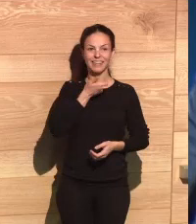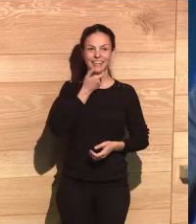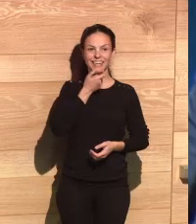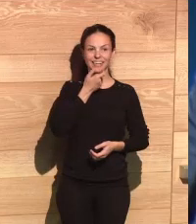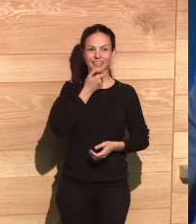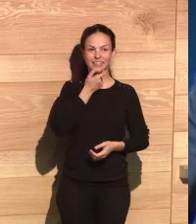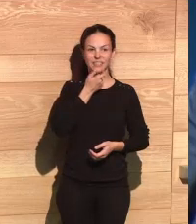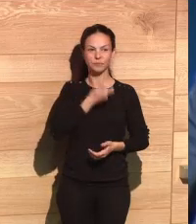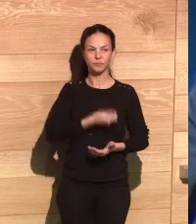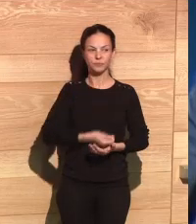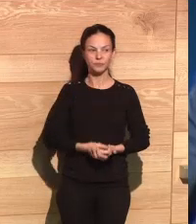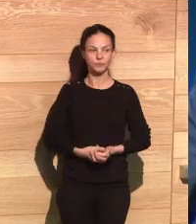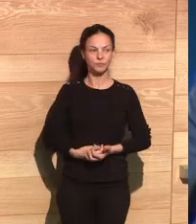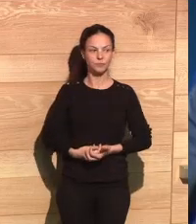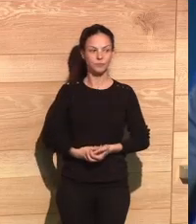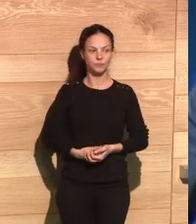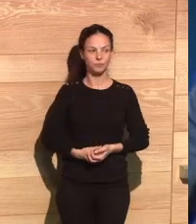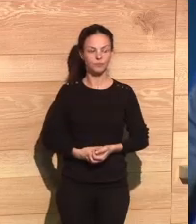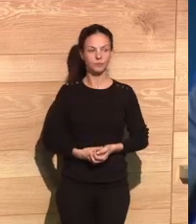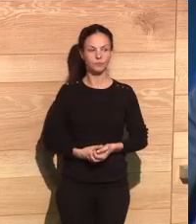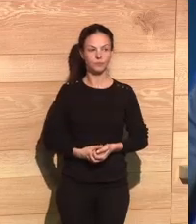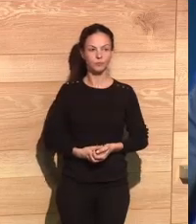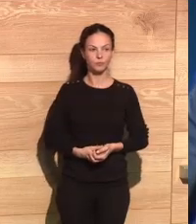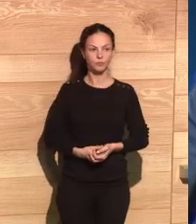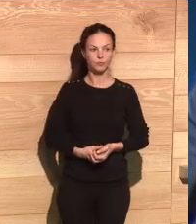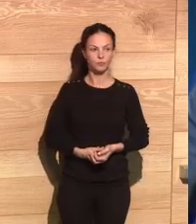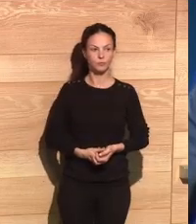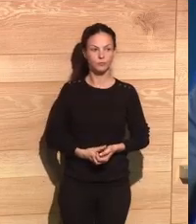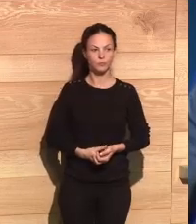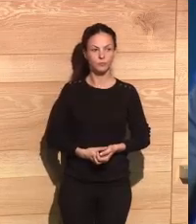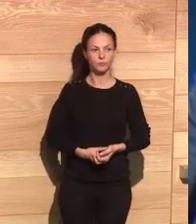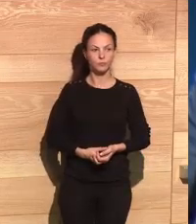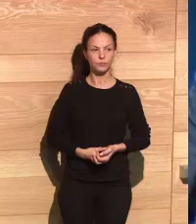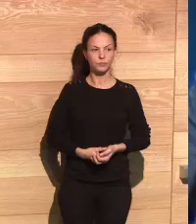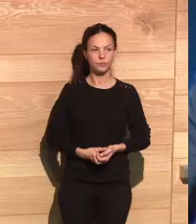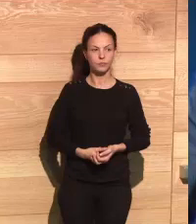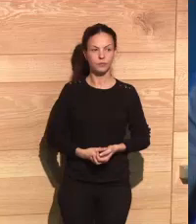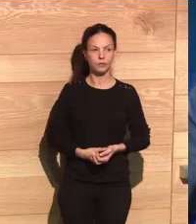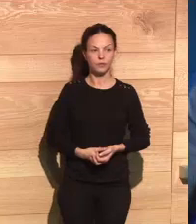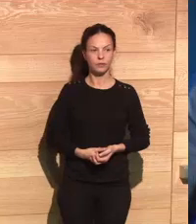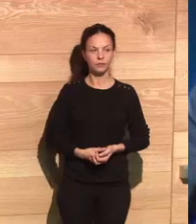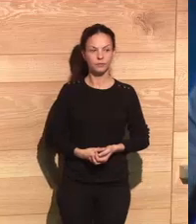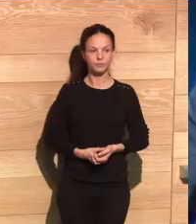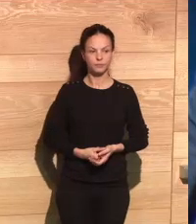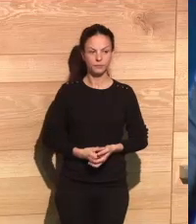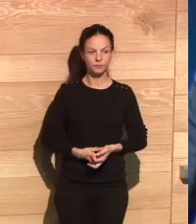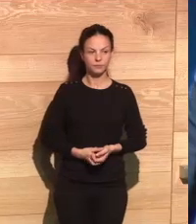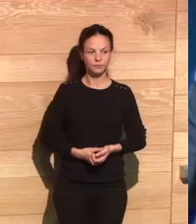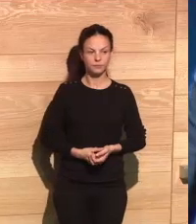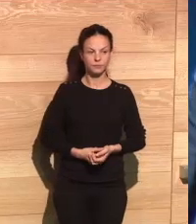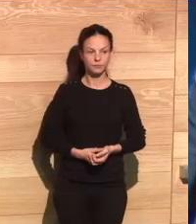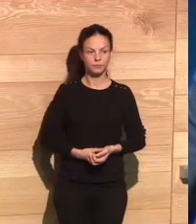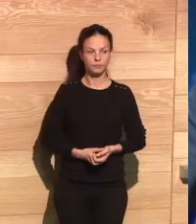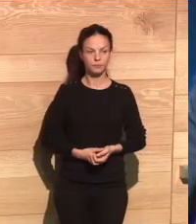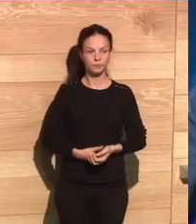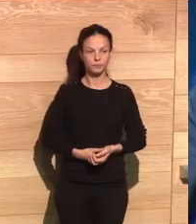the value of privacy, there's a debate about whether or not we value it for intrinsic reasons, which is to say it's a good in itself, or whether